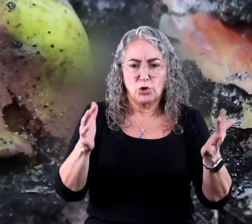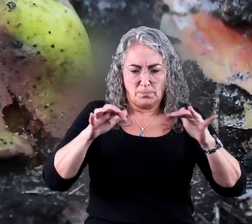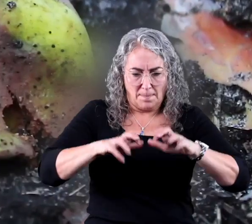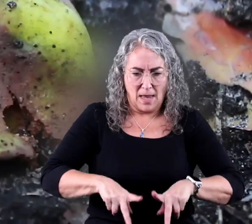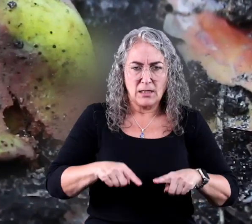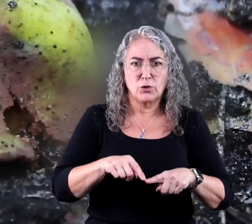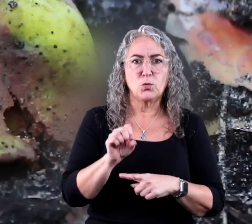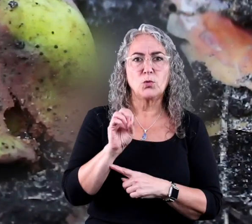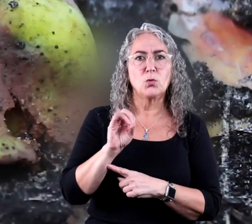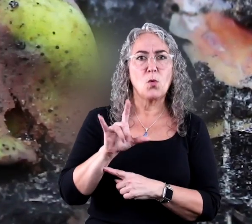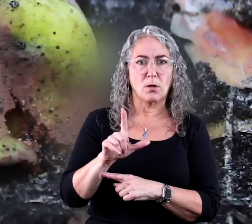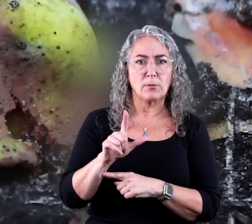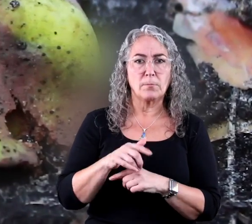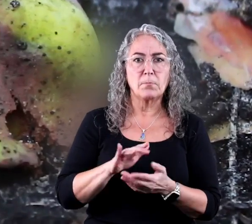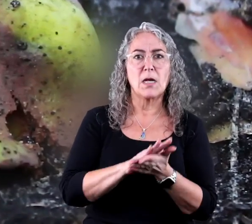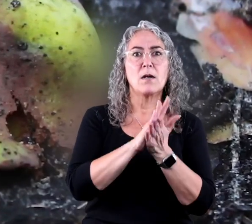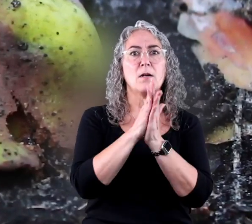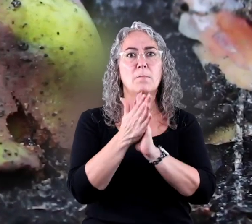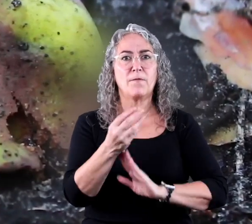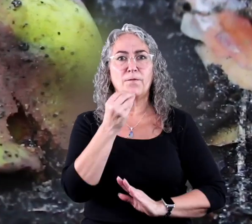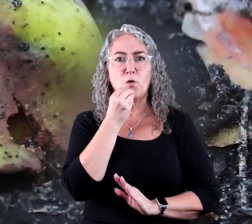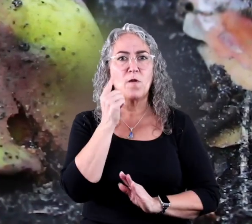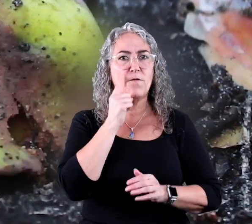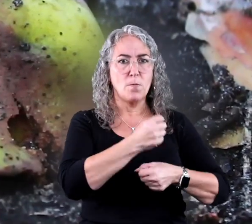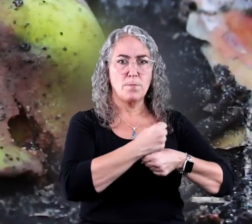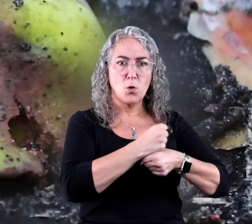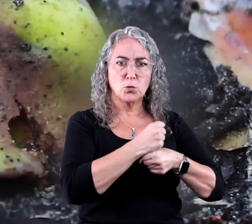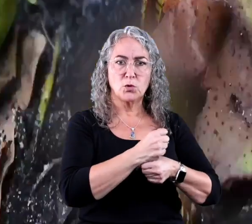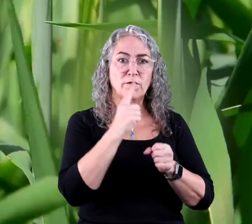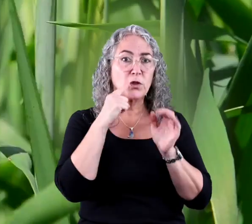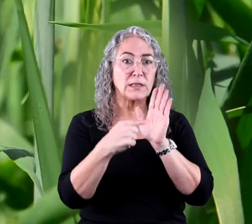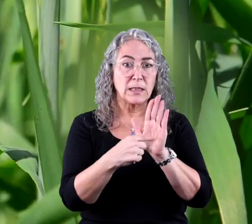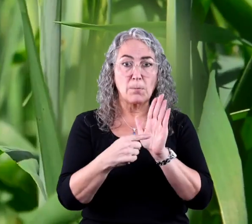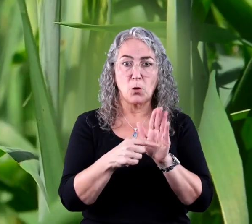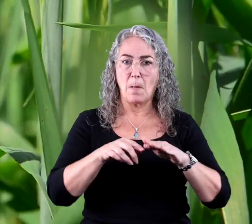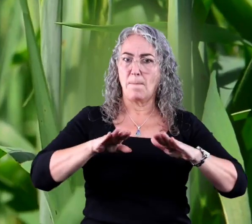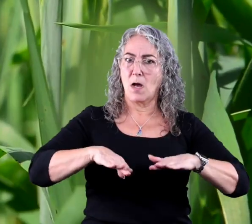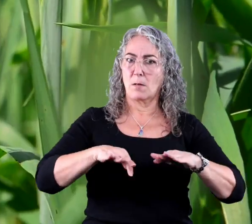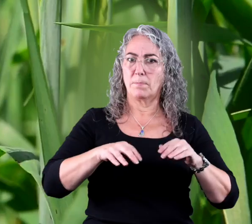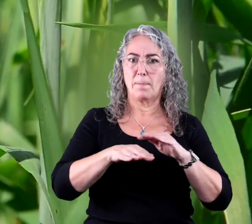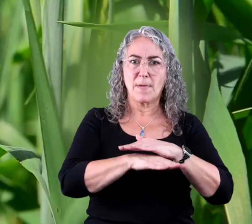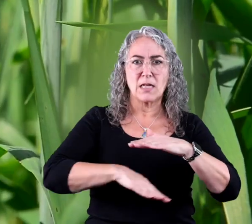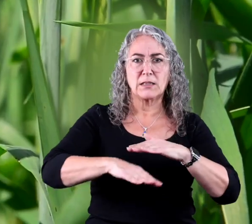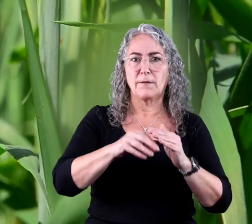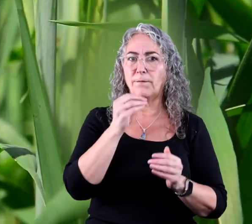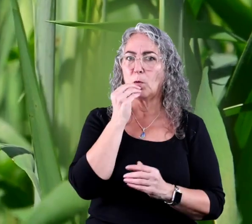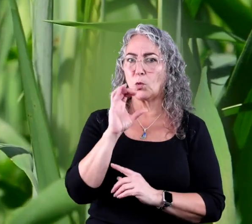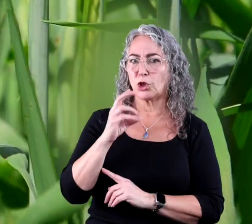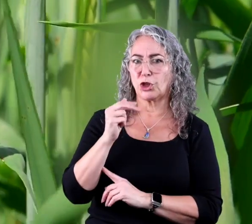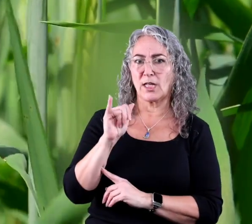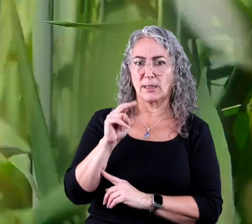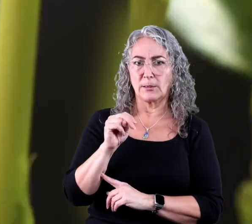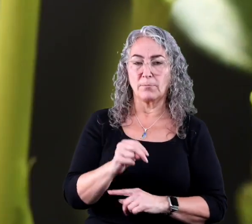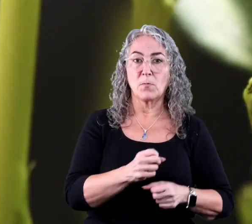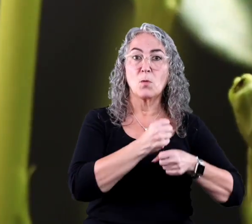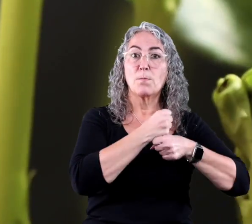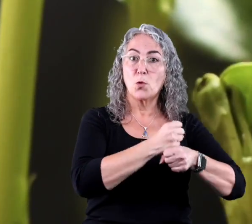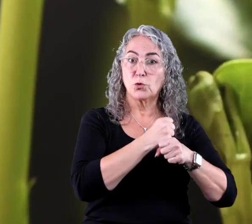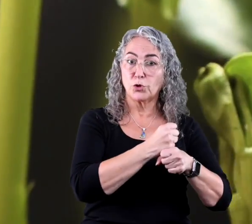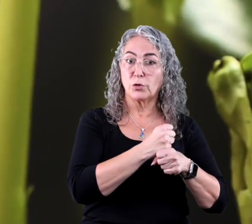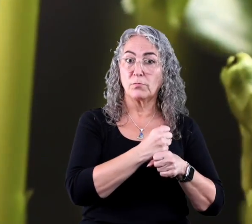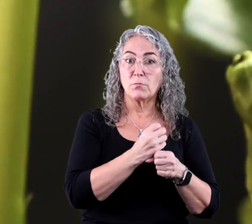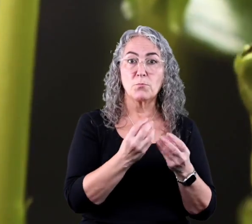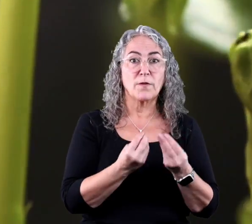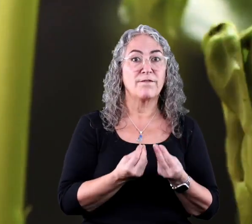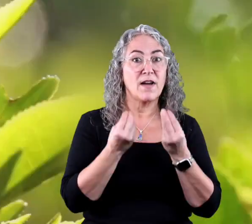returns to the soil and becomes food for the producers. Here is an example of a basic food chain. The plant